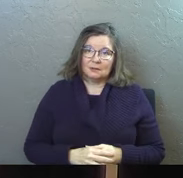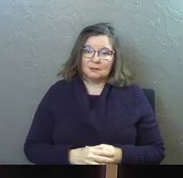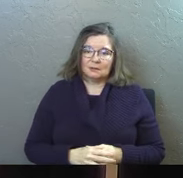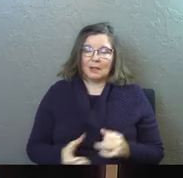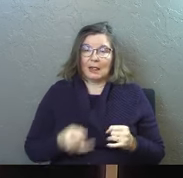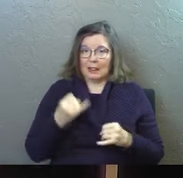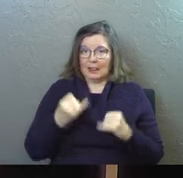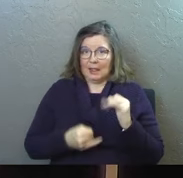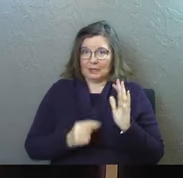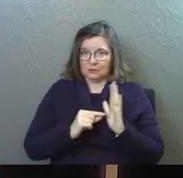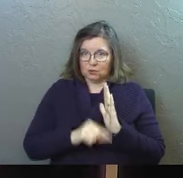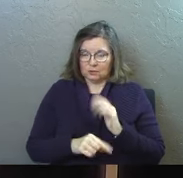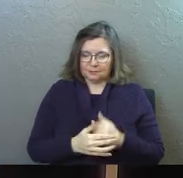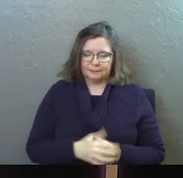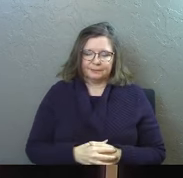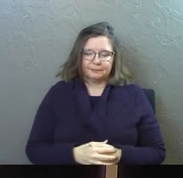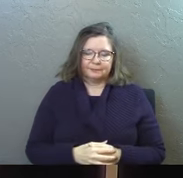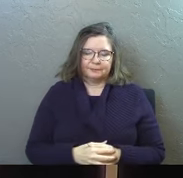last verse